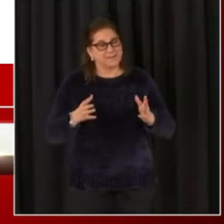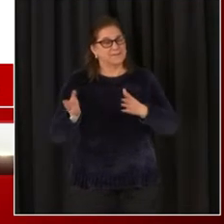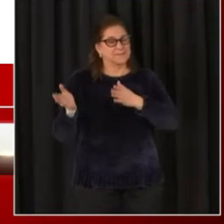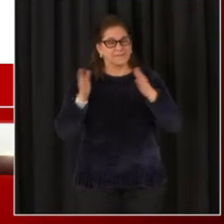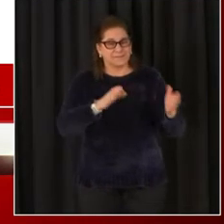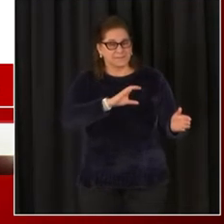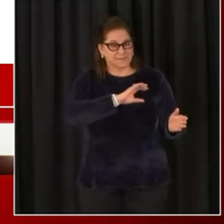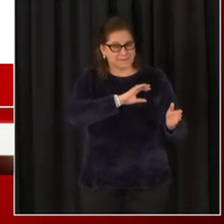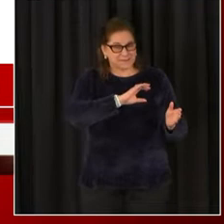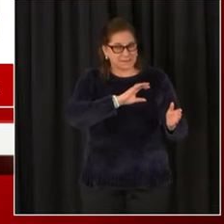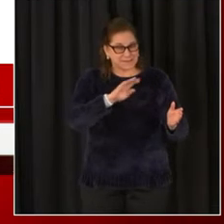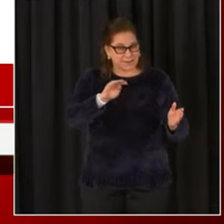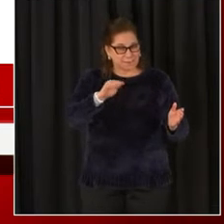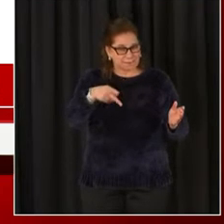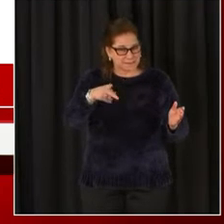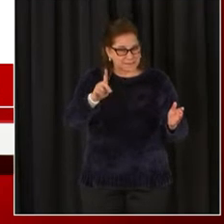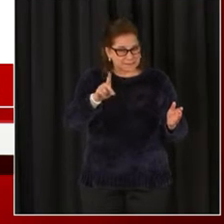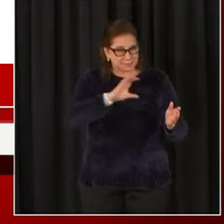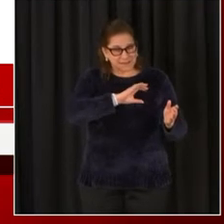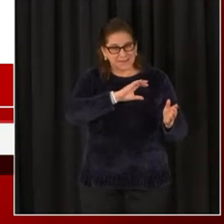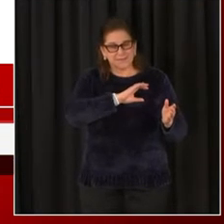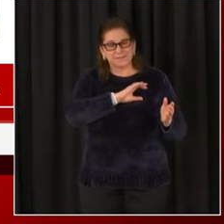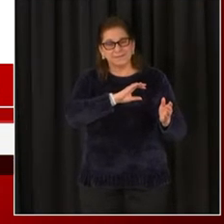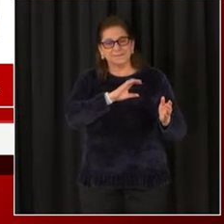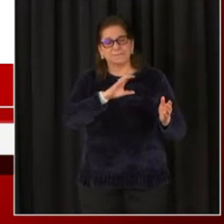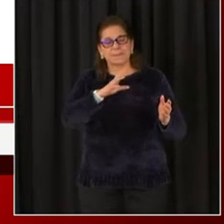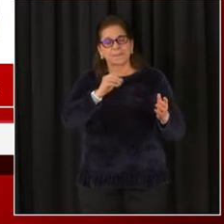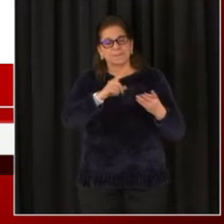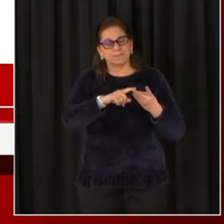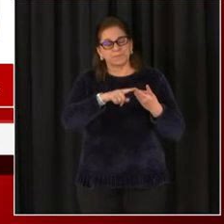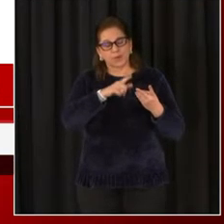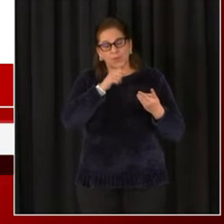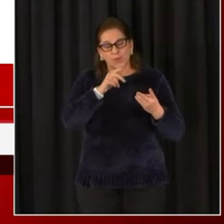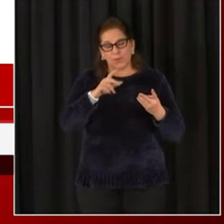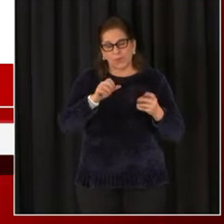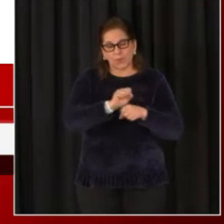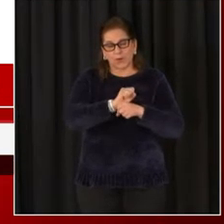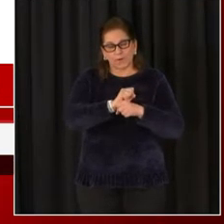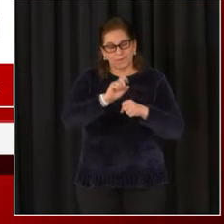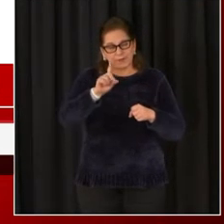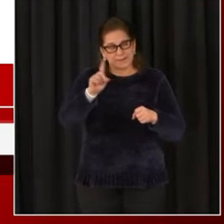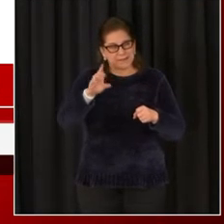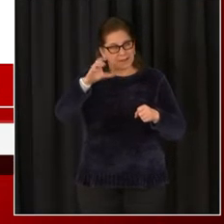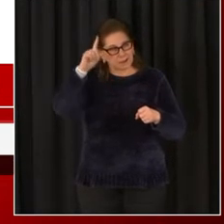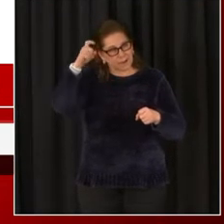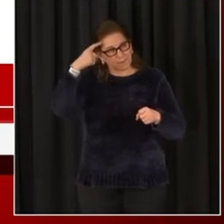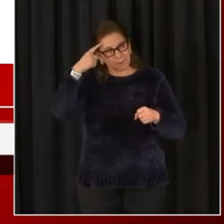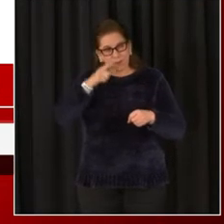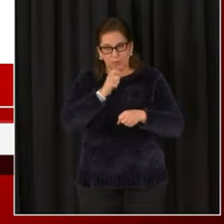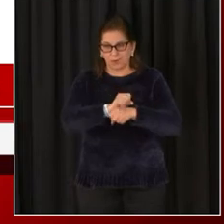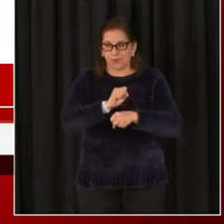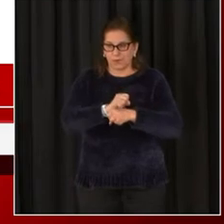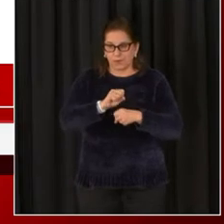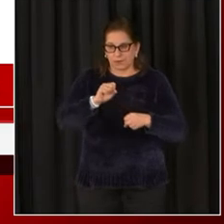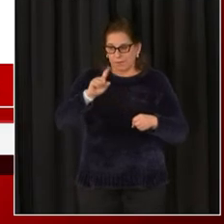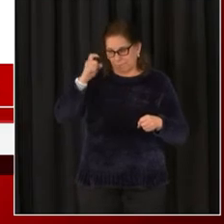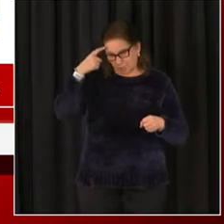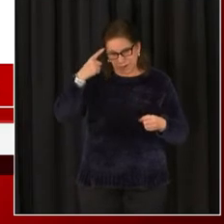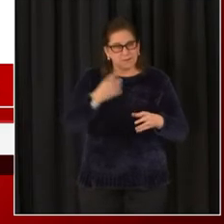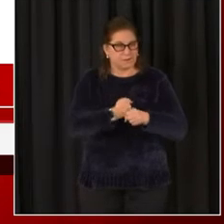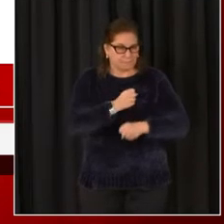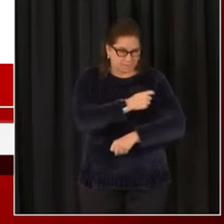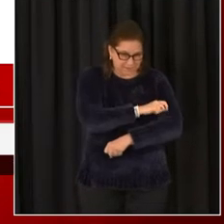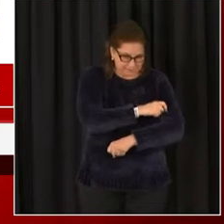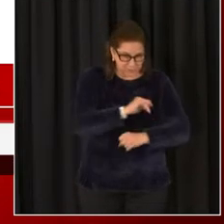and members of the government who continue government operations. So that is